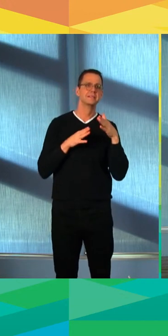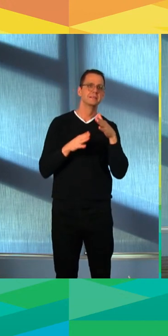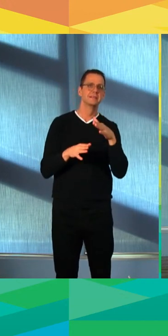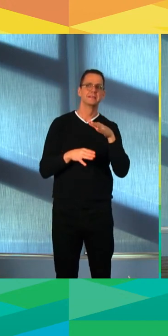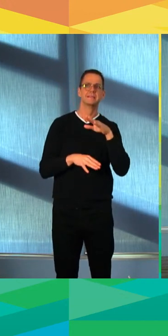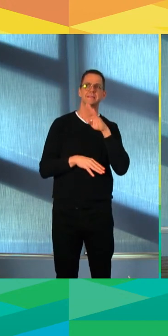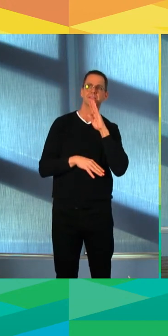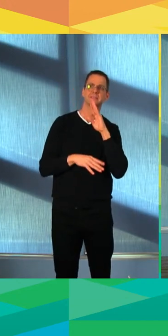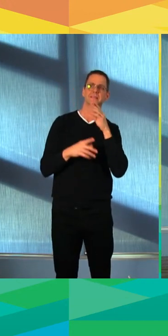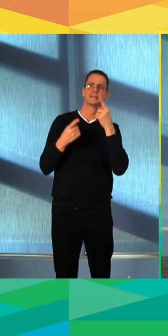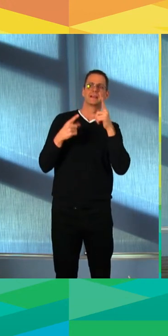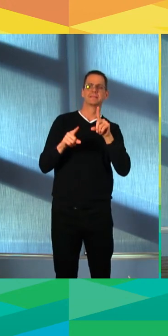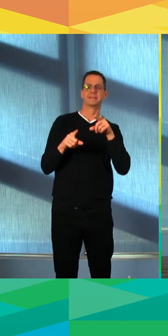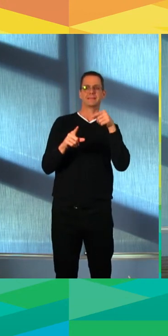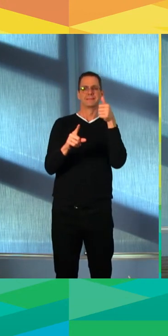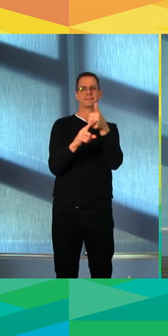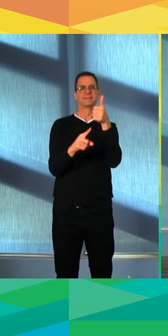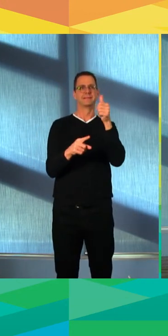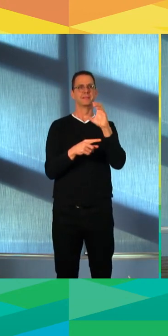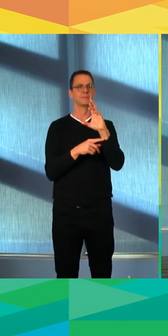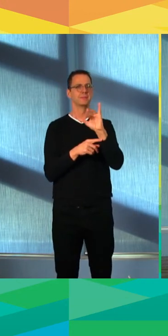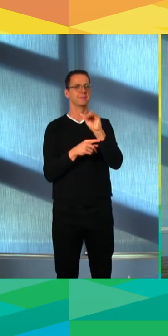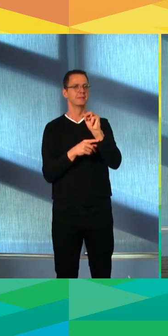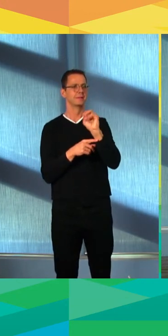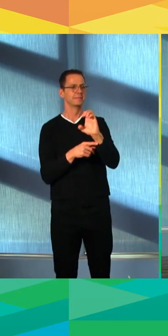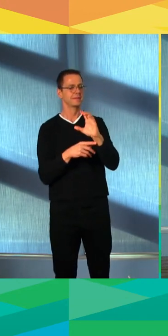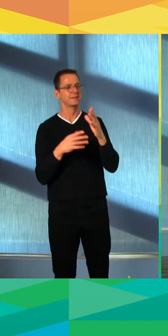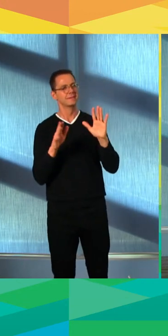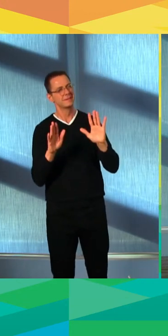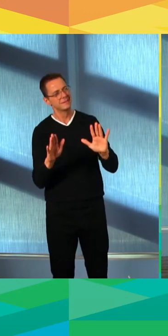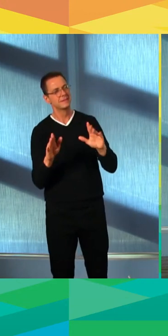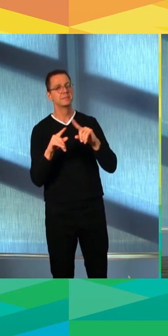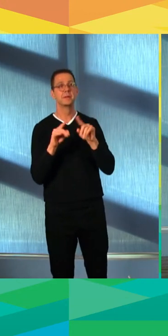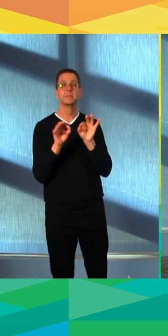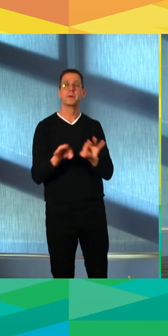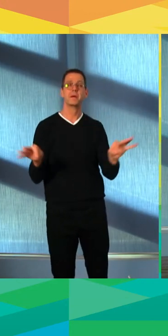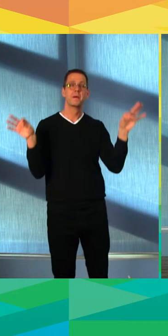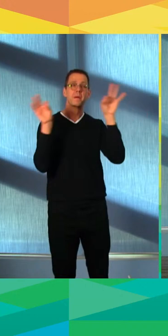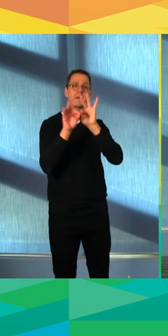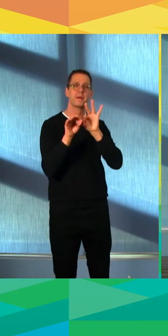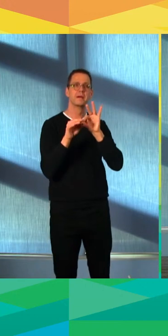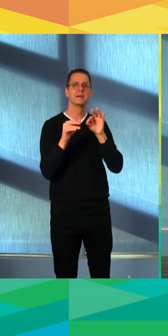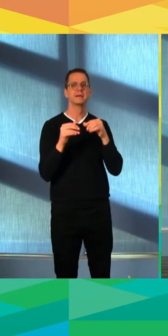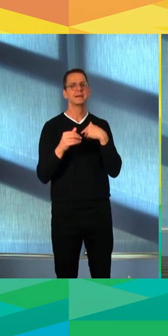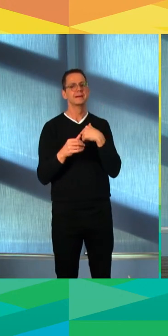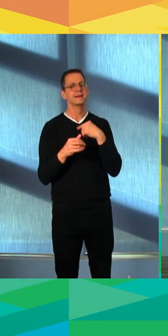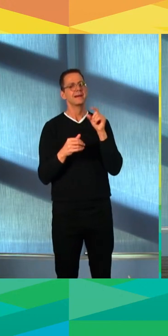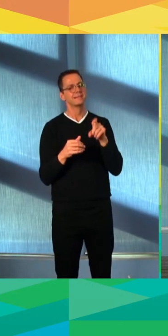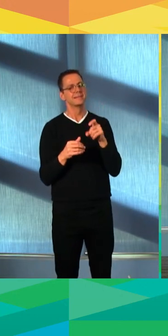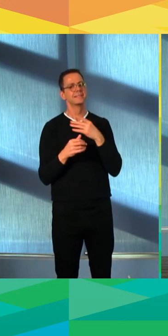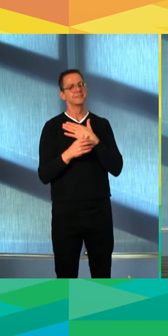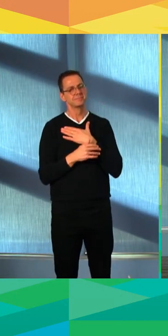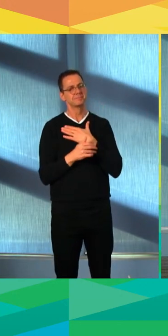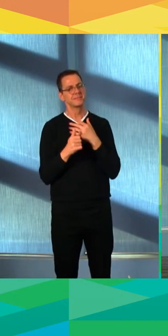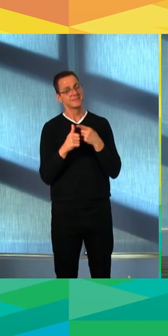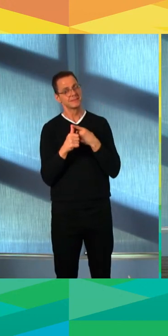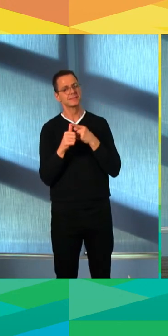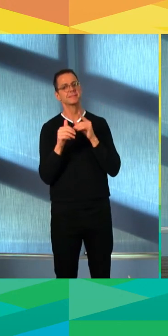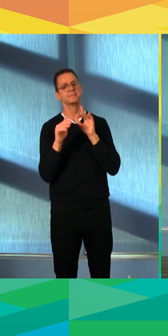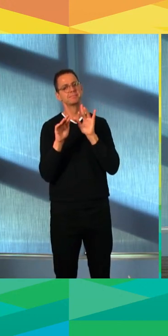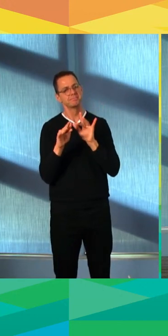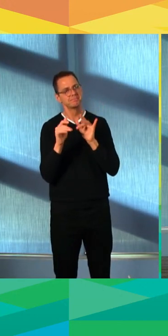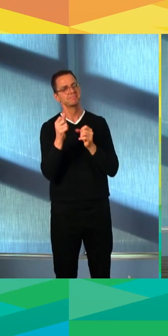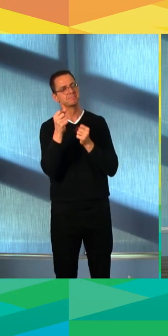response to what are often addictions and mental health challenges is the piece that we continue to challenge